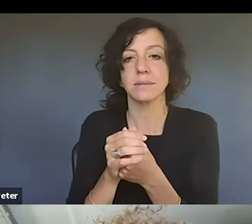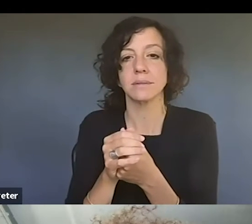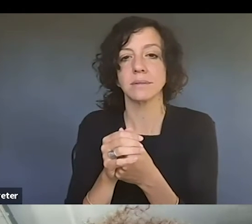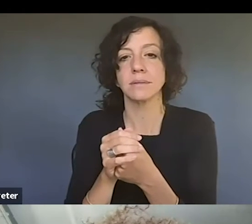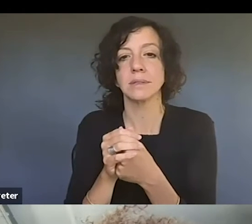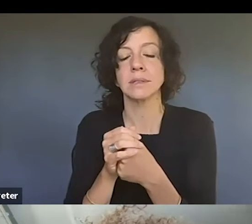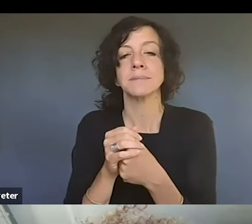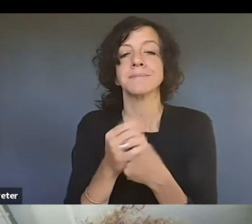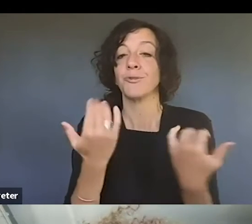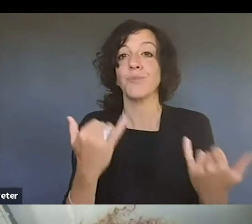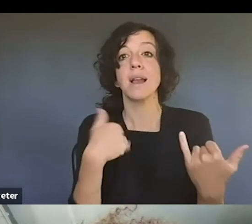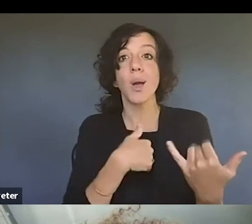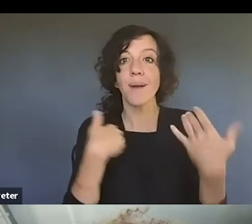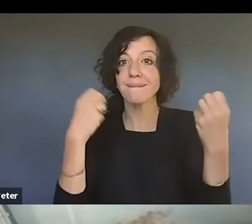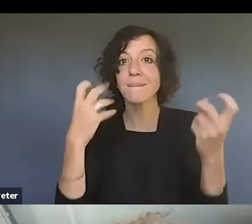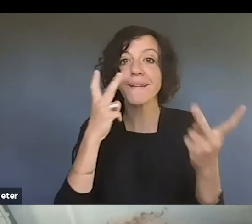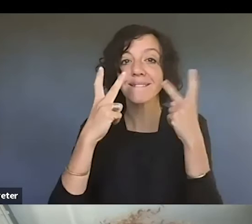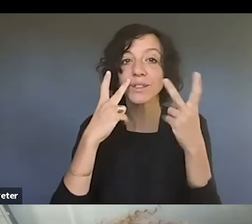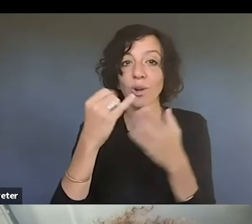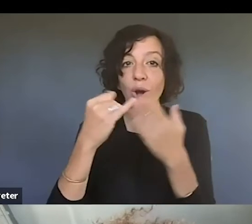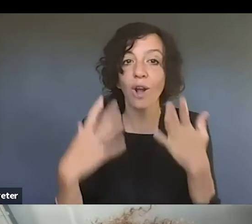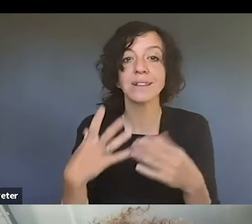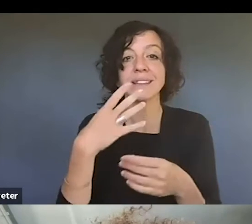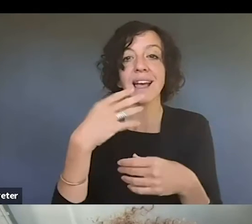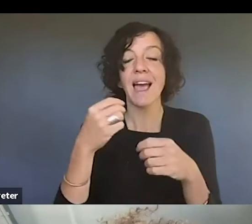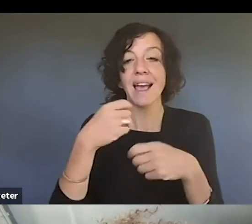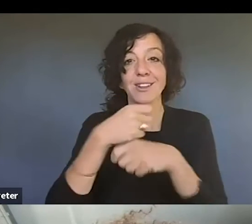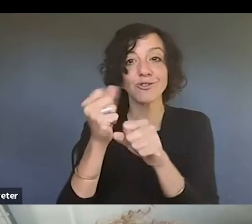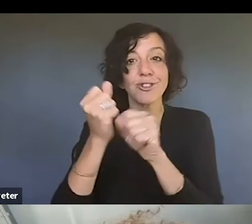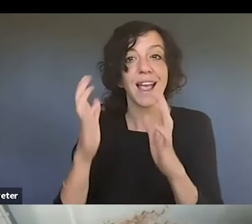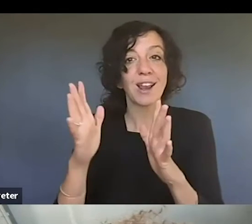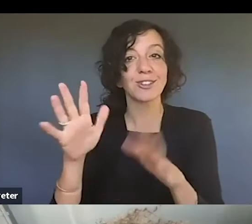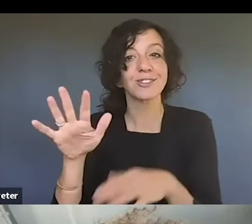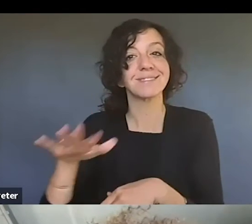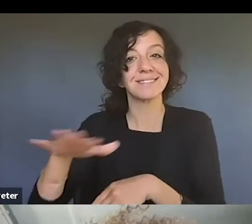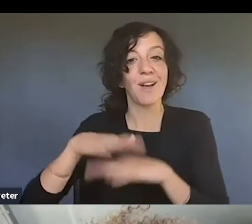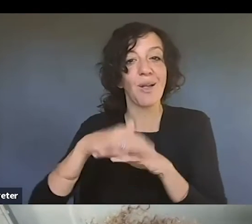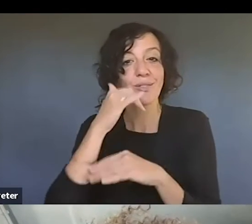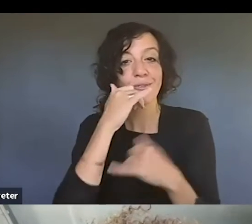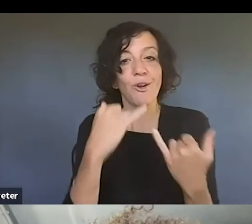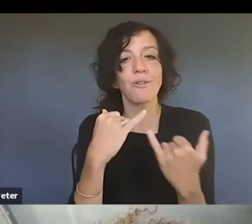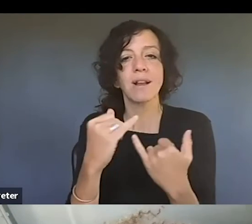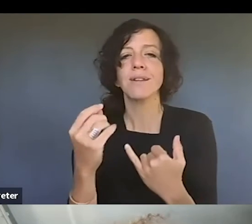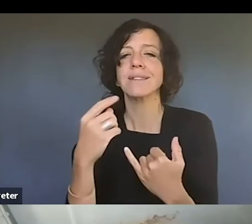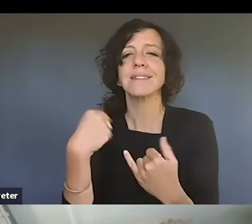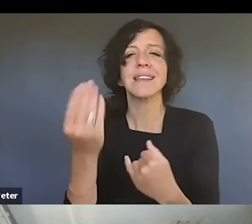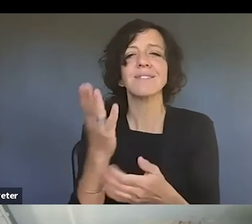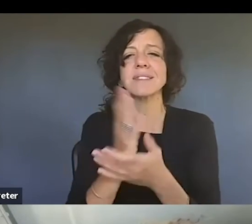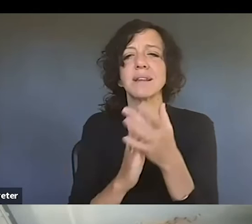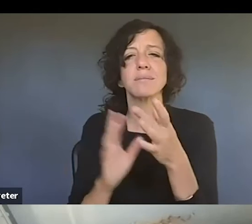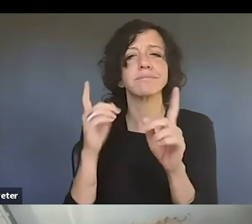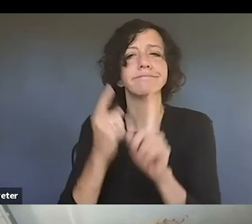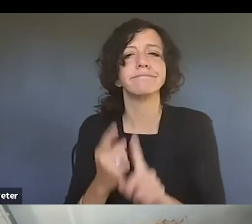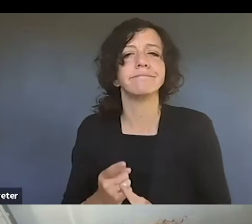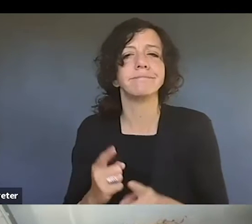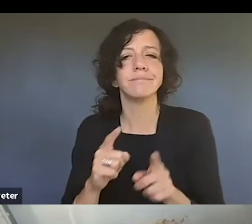visual artists and creatives on the line, um, just give them a quick one-on-one on some of the things that they should be thinking about, um, as they want to